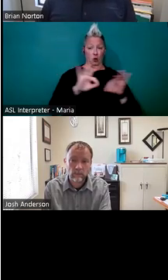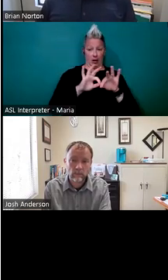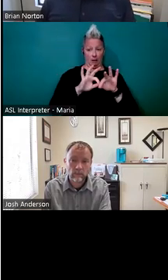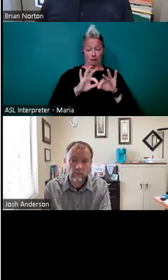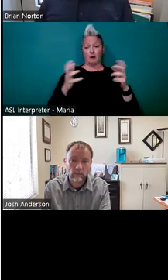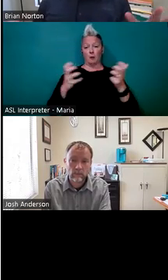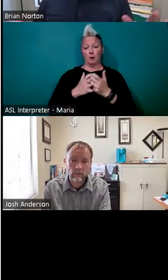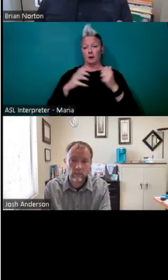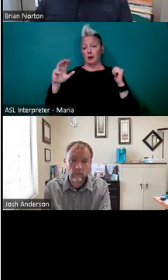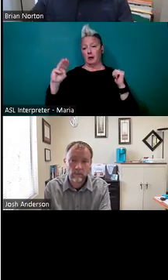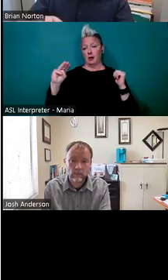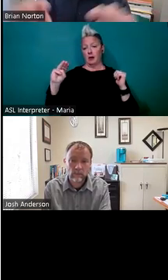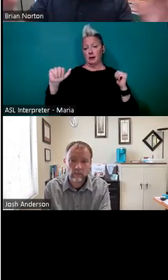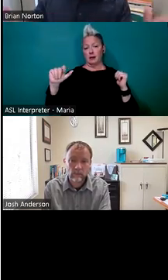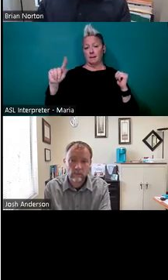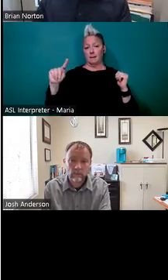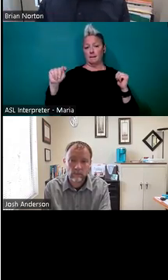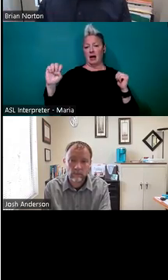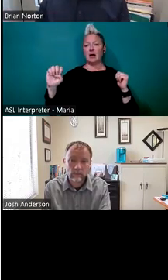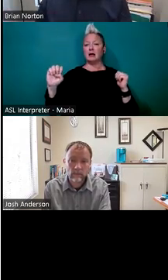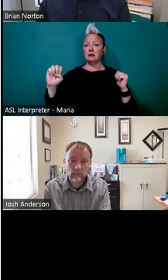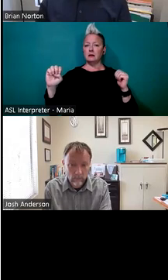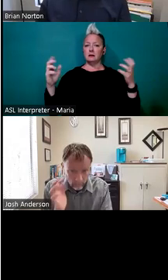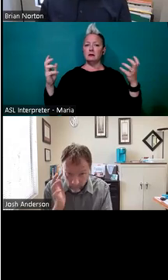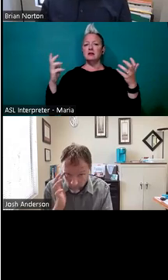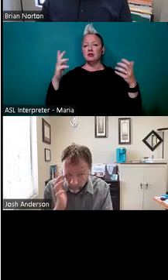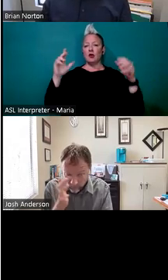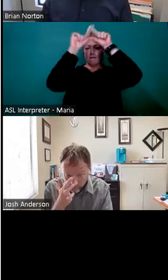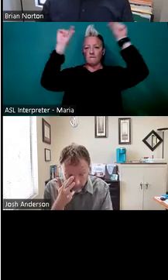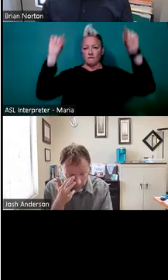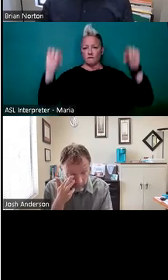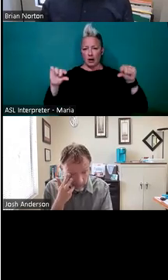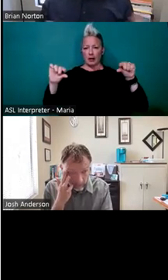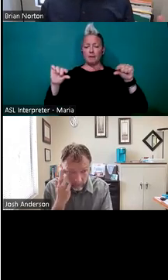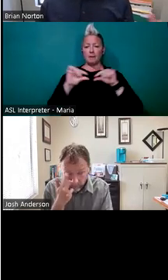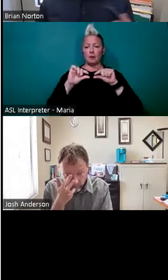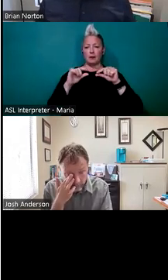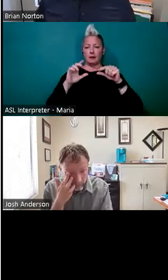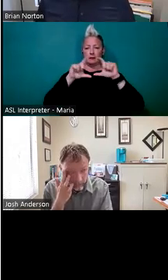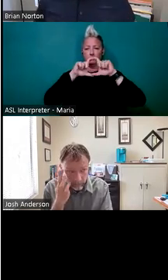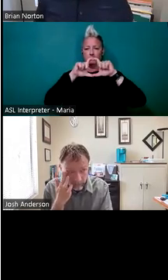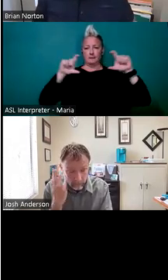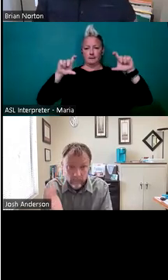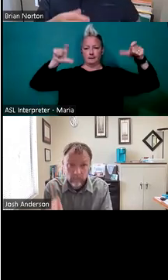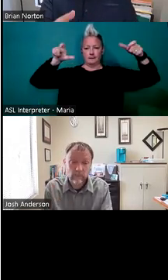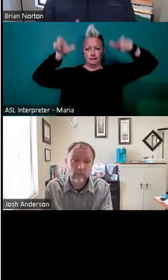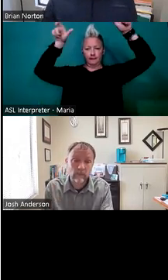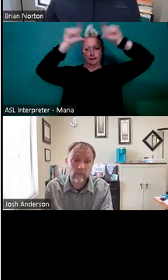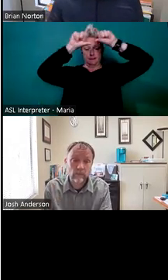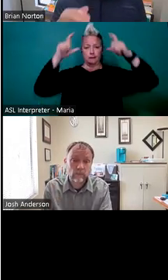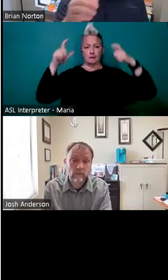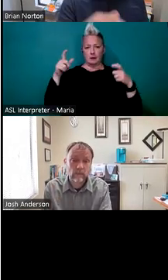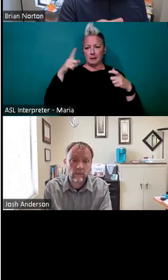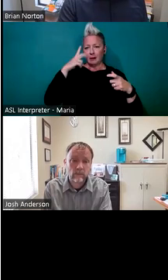Um, so if you get frames, you get that little pretty little colored matte in between. So they're having a difficult time because of their color blindness, matching